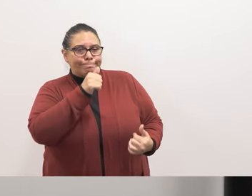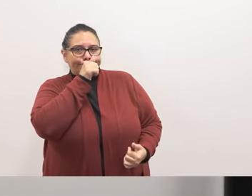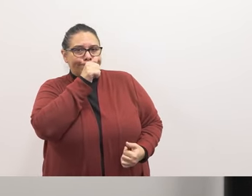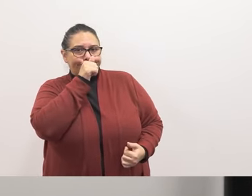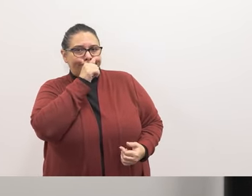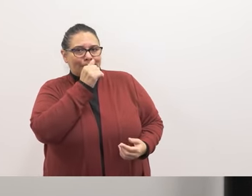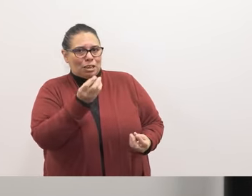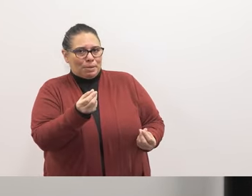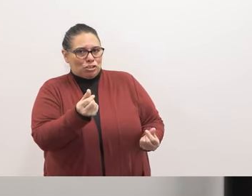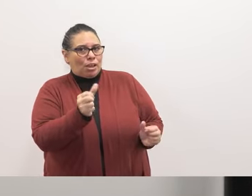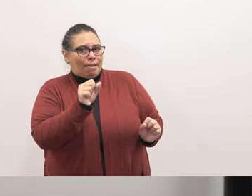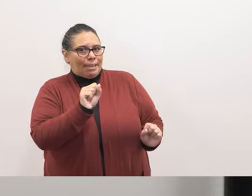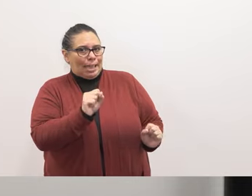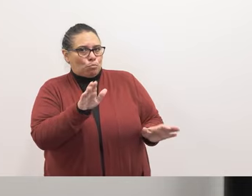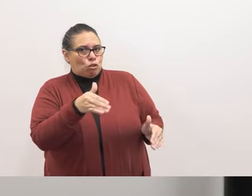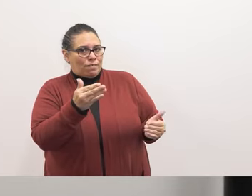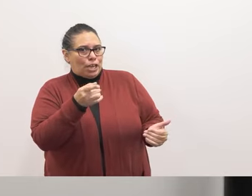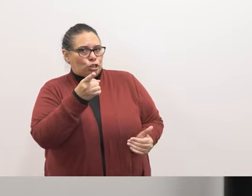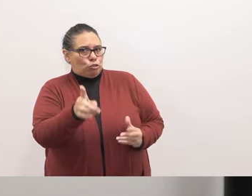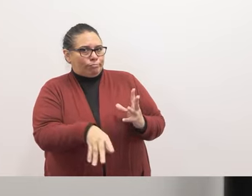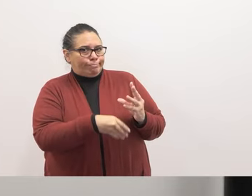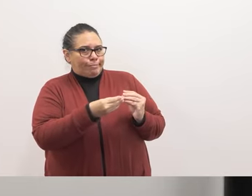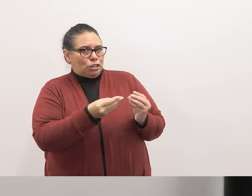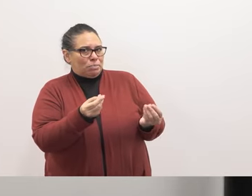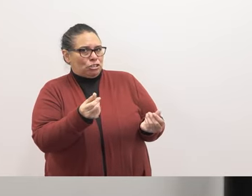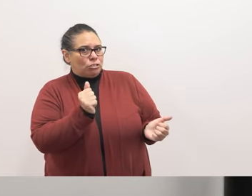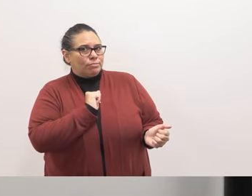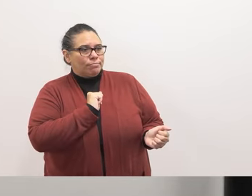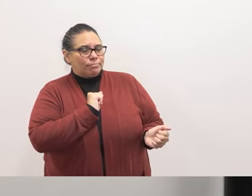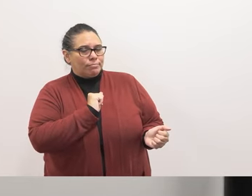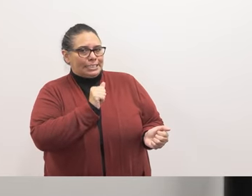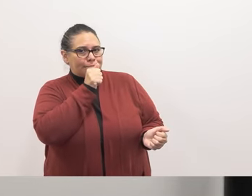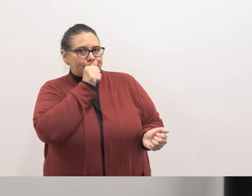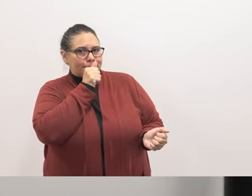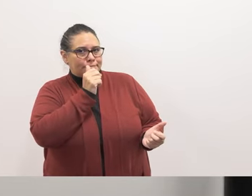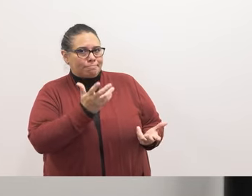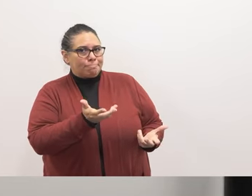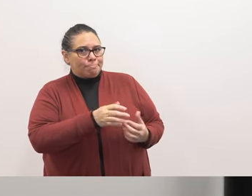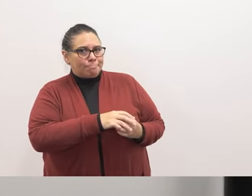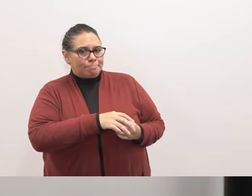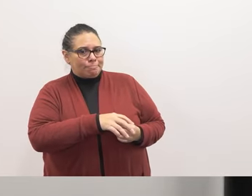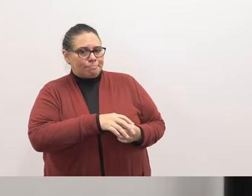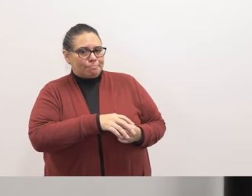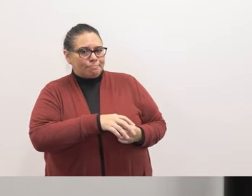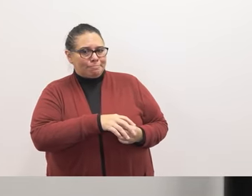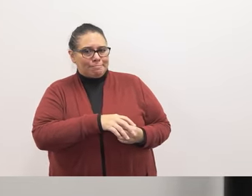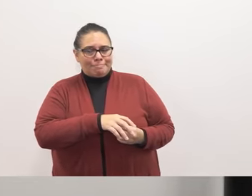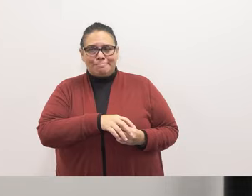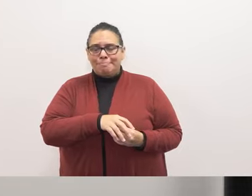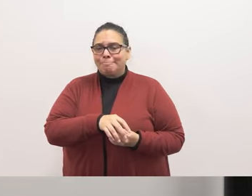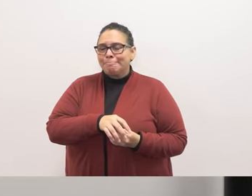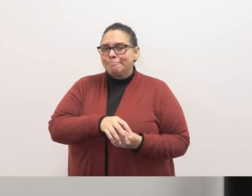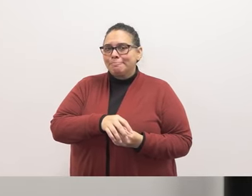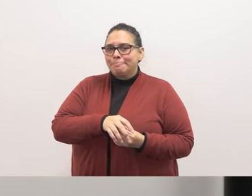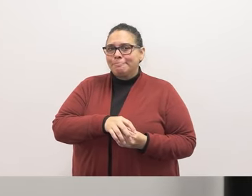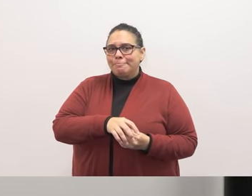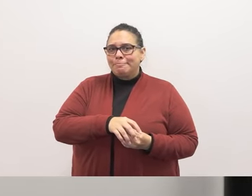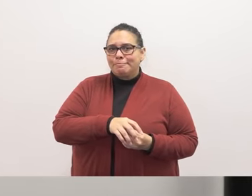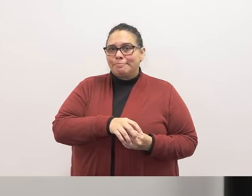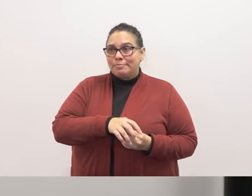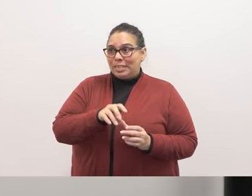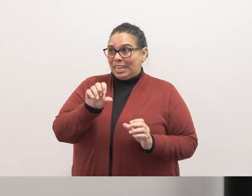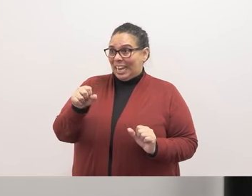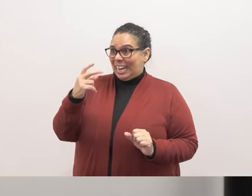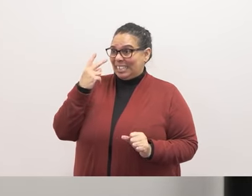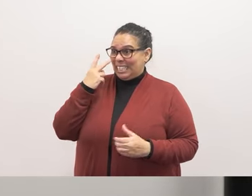materials and we should, we can certainly provide you some additional materials. Or reissue the material to you. Can I